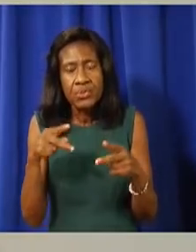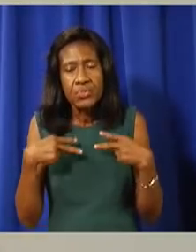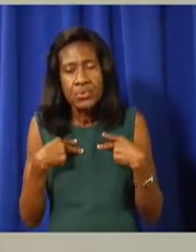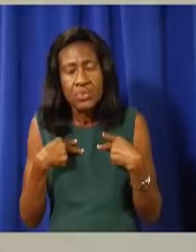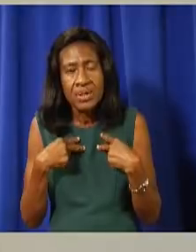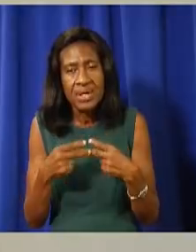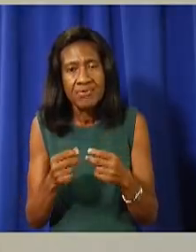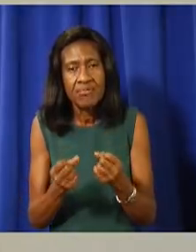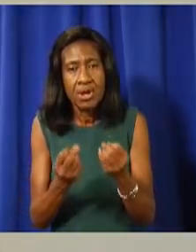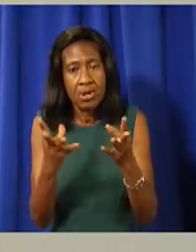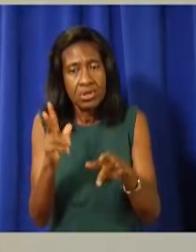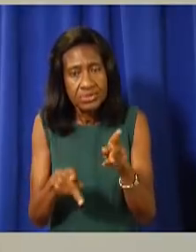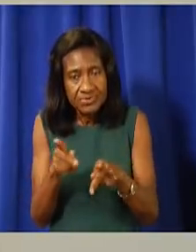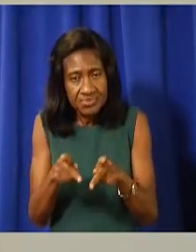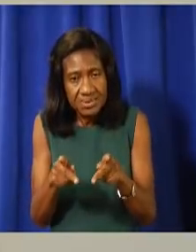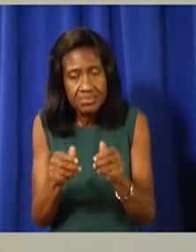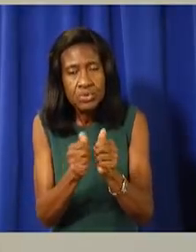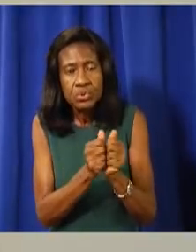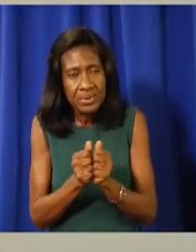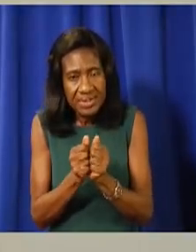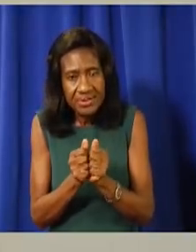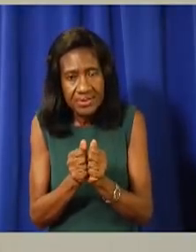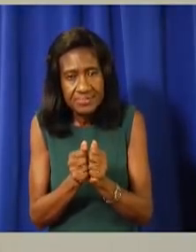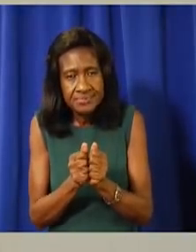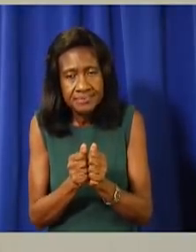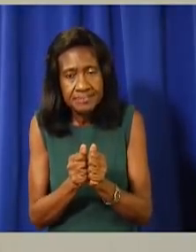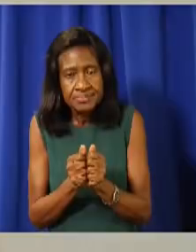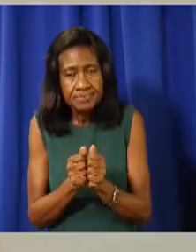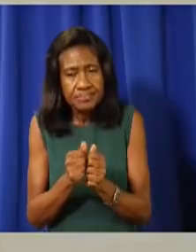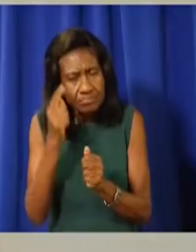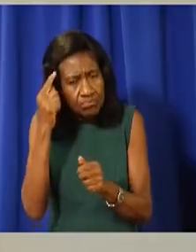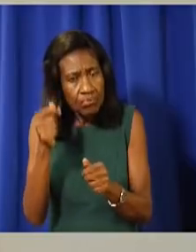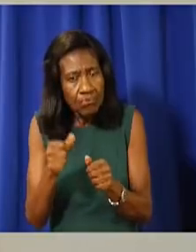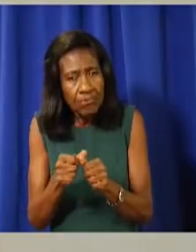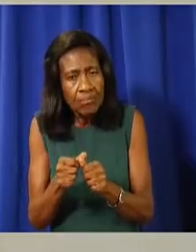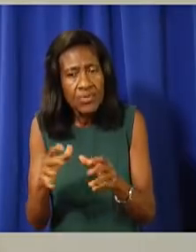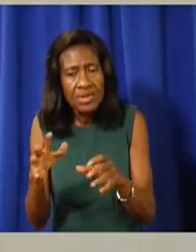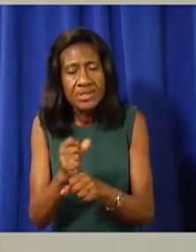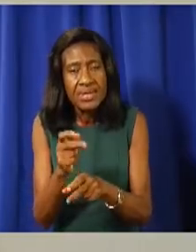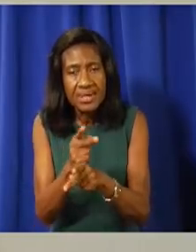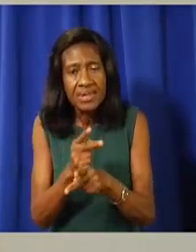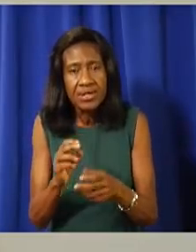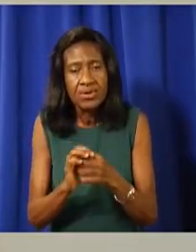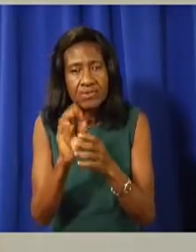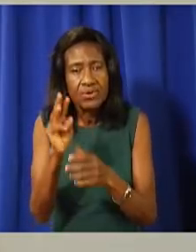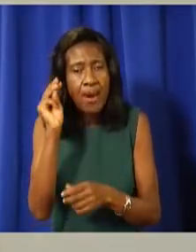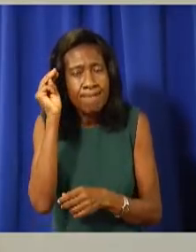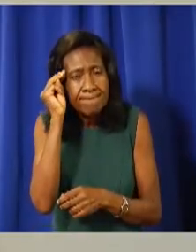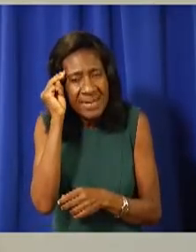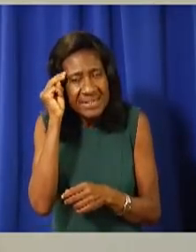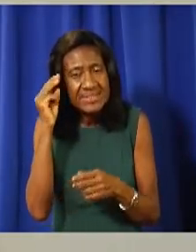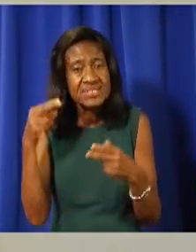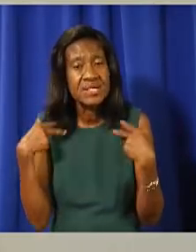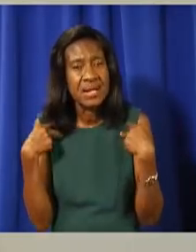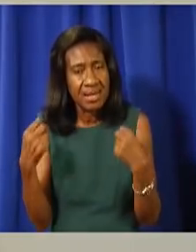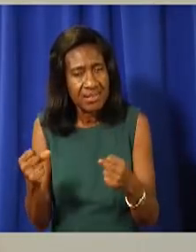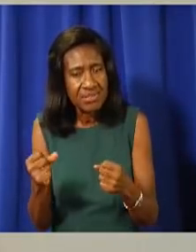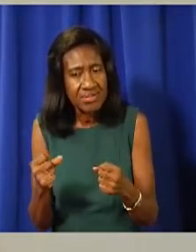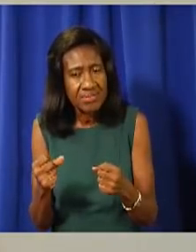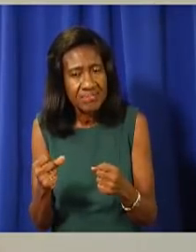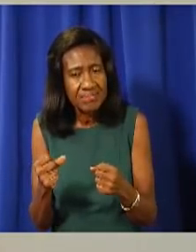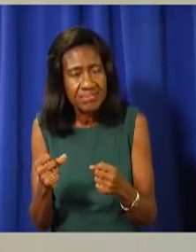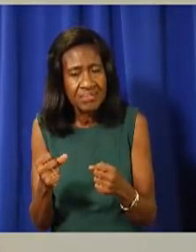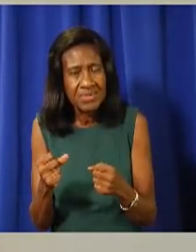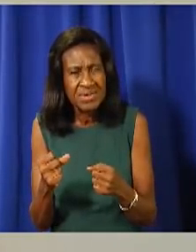Staying safe also includes taking care of your mental health. The past year and a half has been very, very